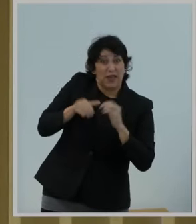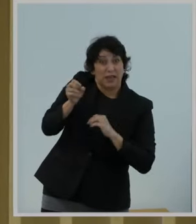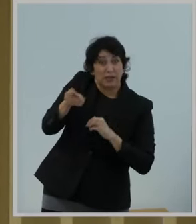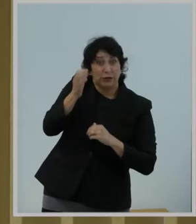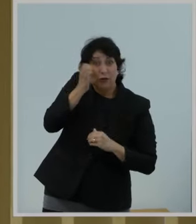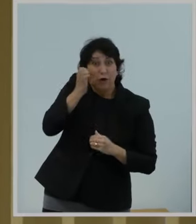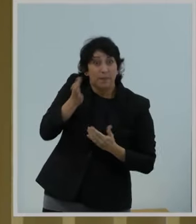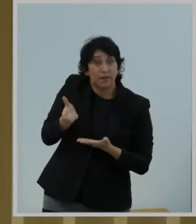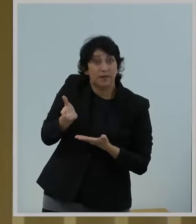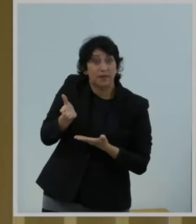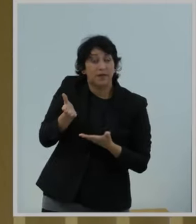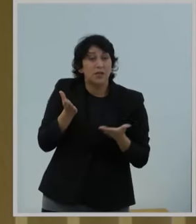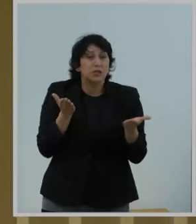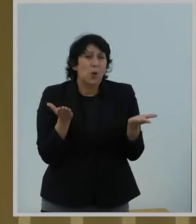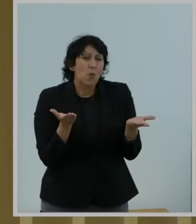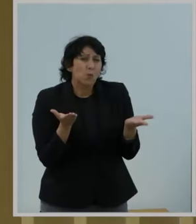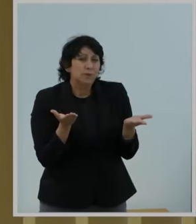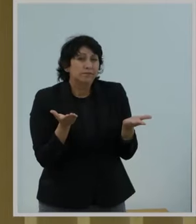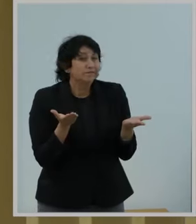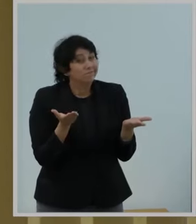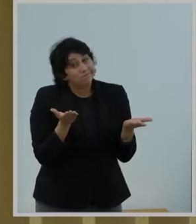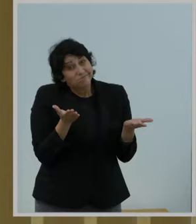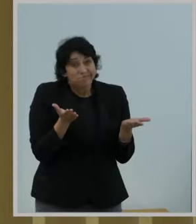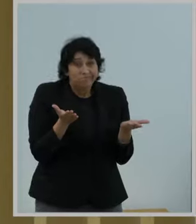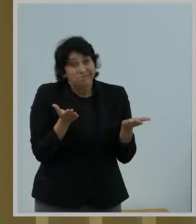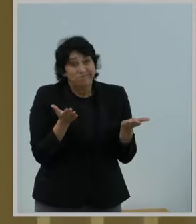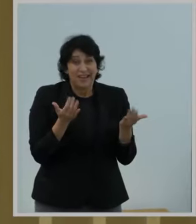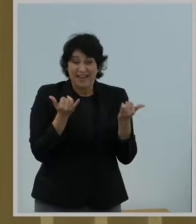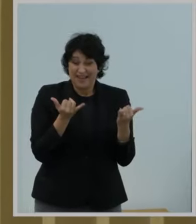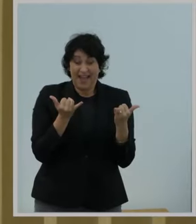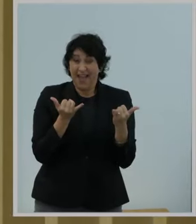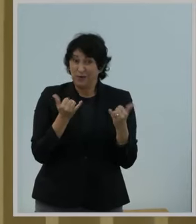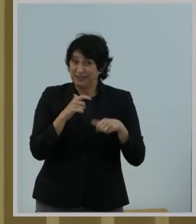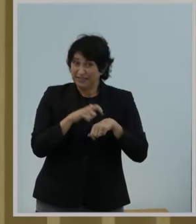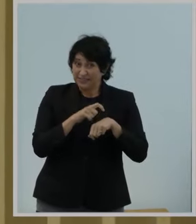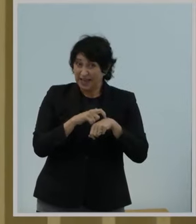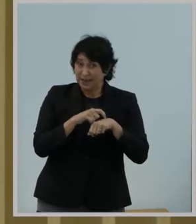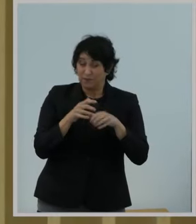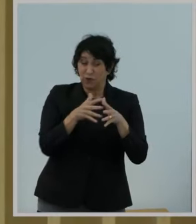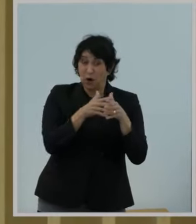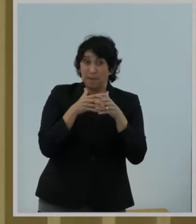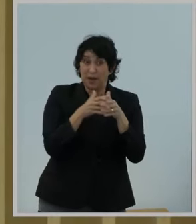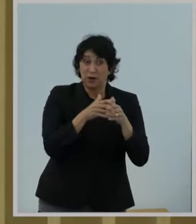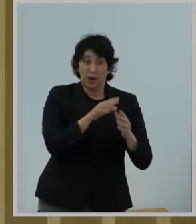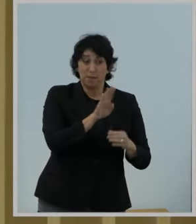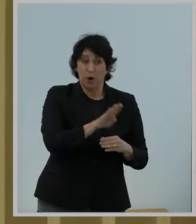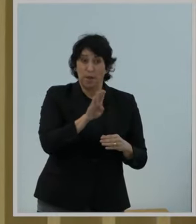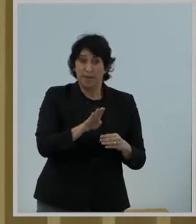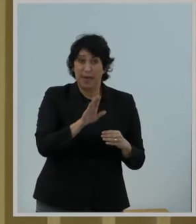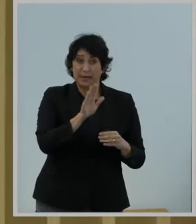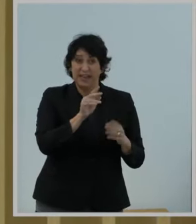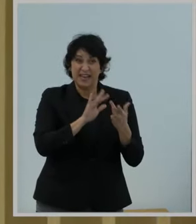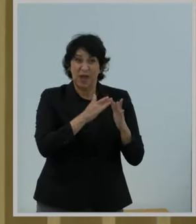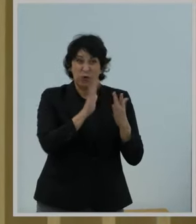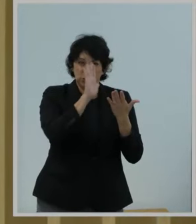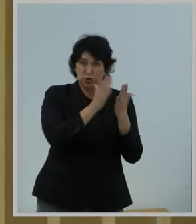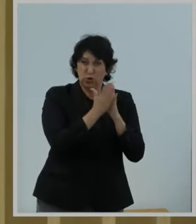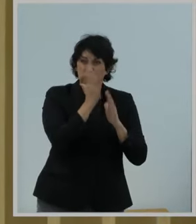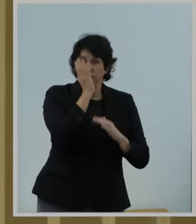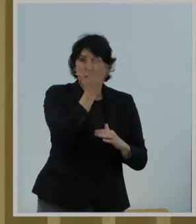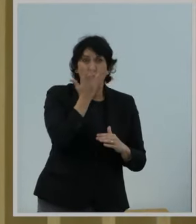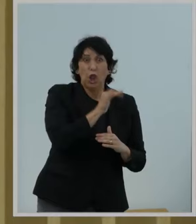So, no, now is not the time to make America's broadband networks look more like Europe's.